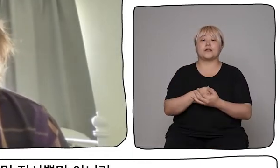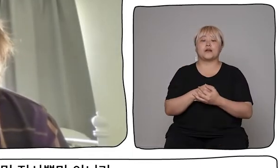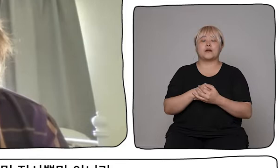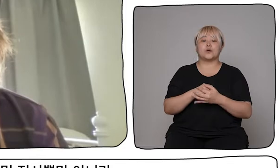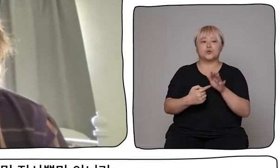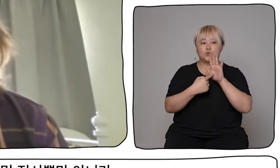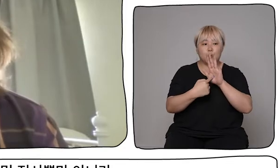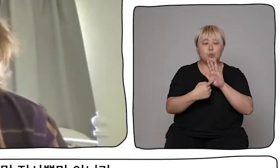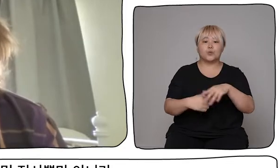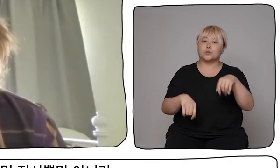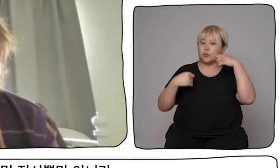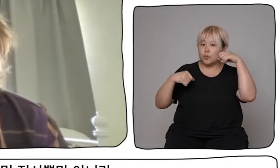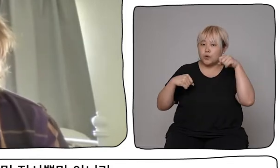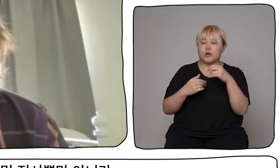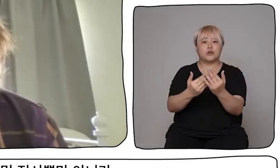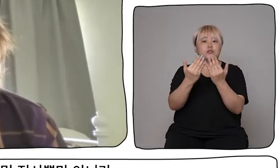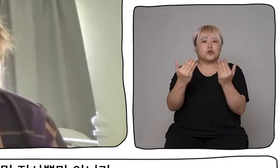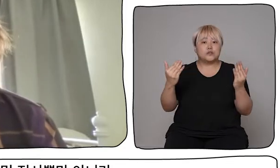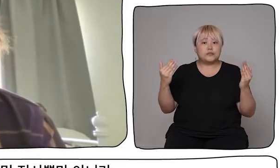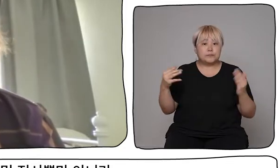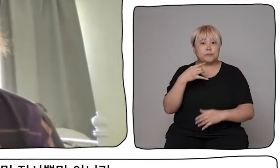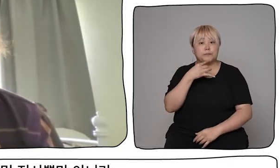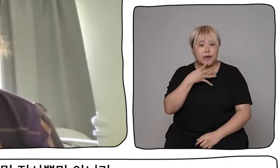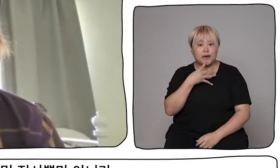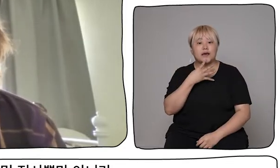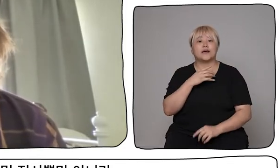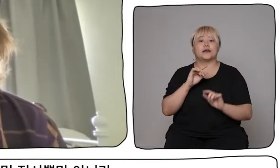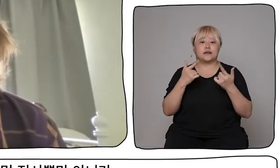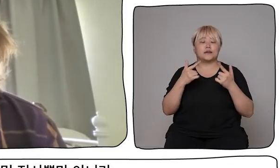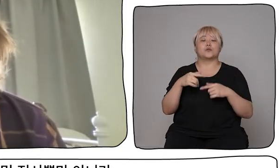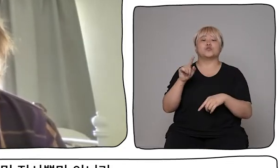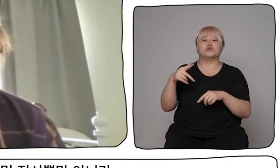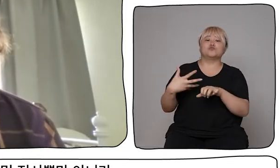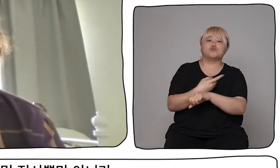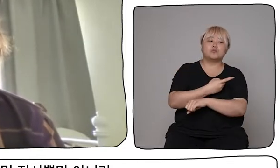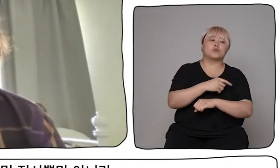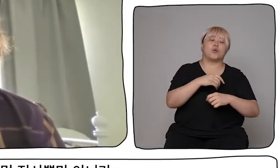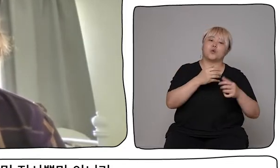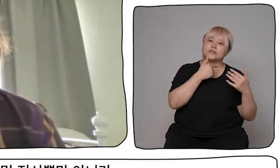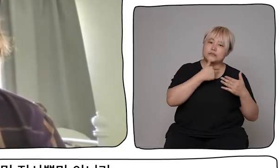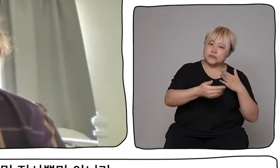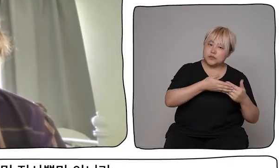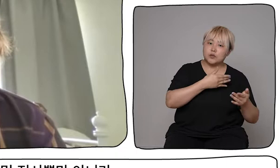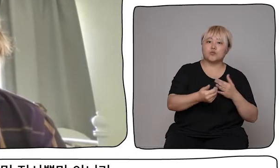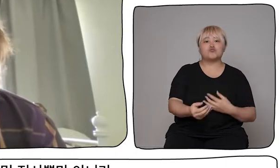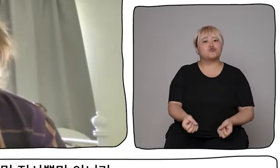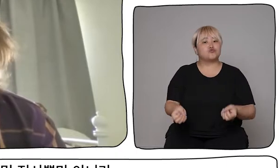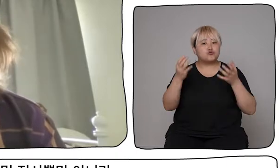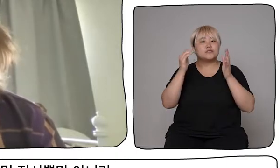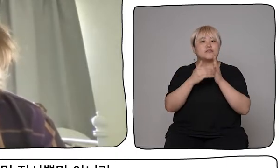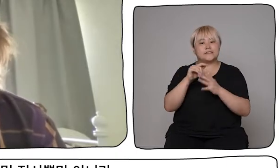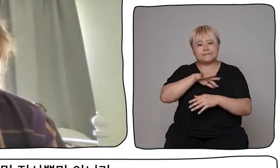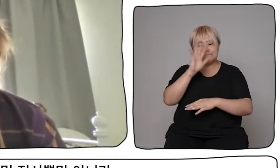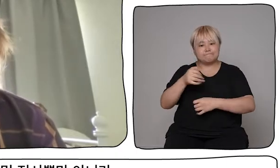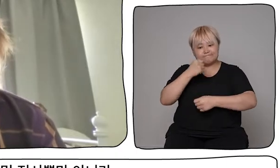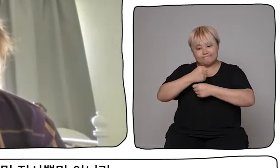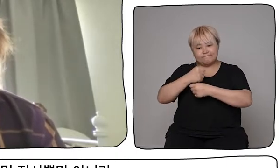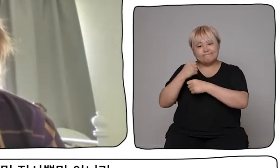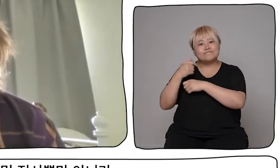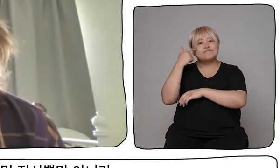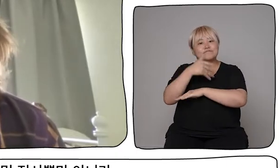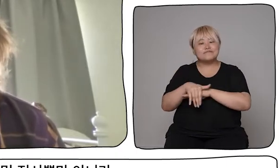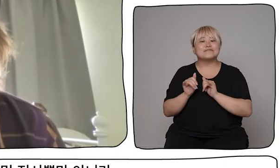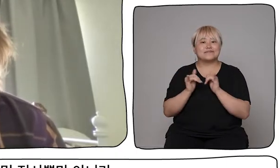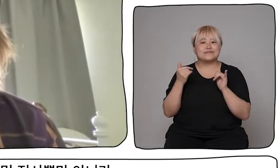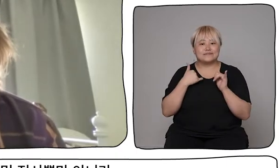shows, performances, exhibitions for some of our artists. I produce experiences and also